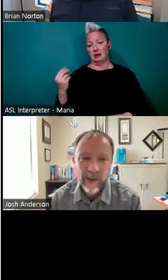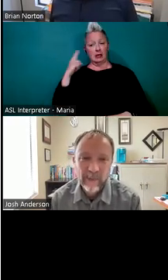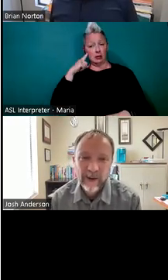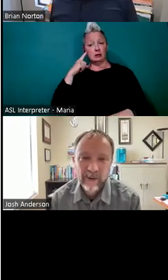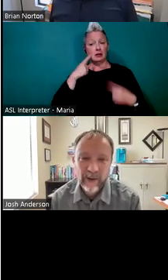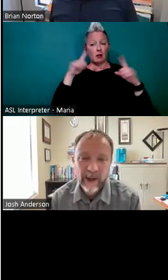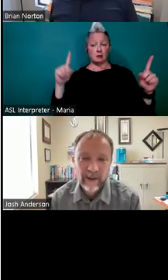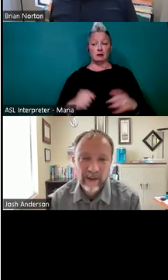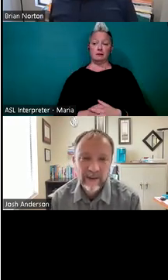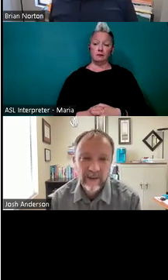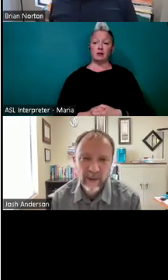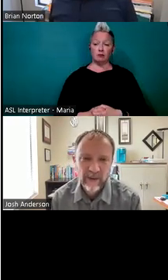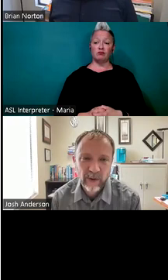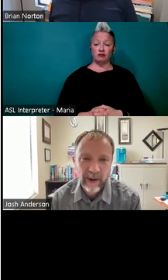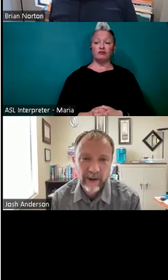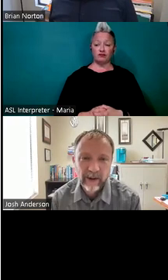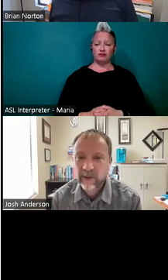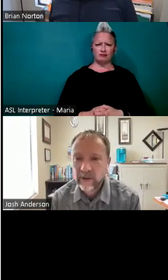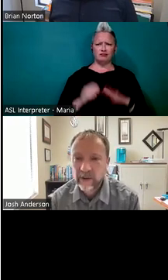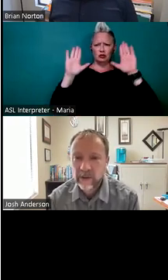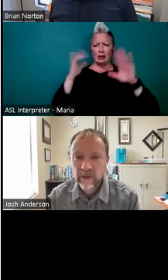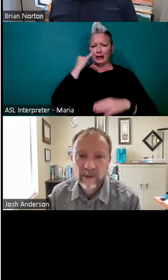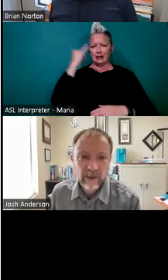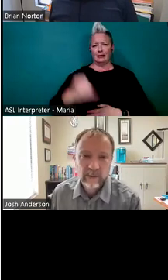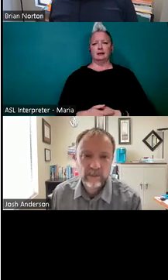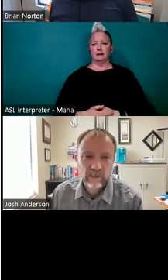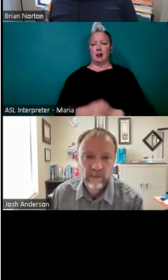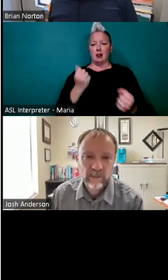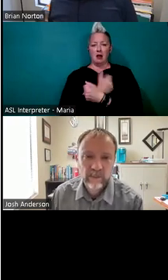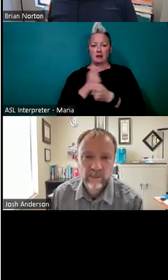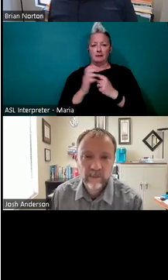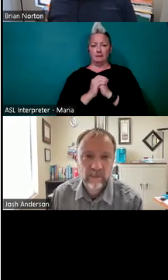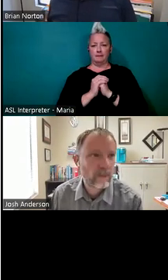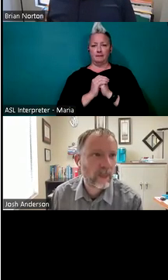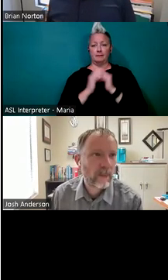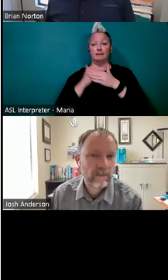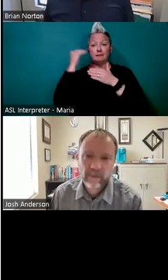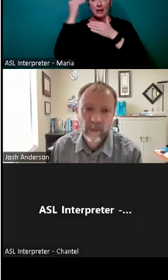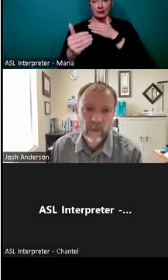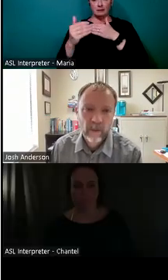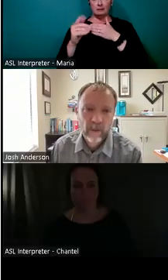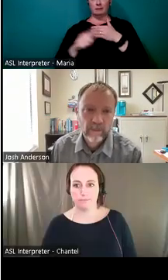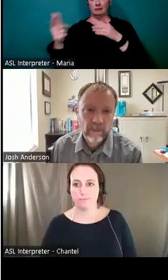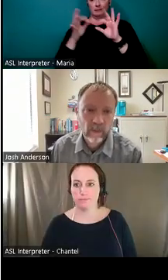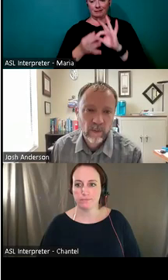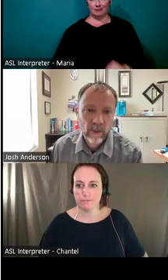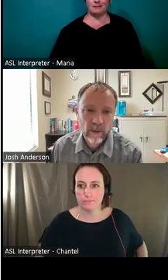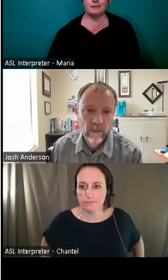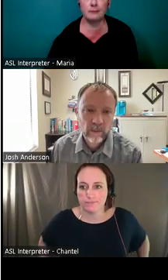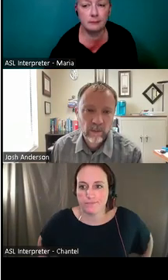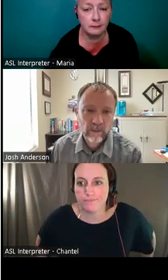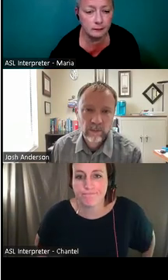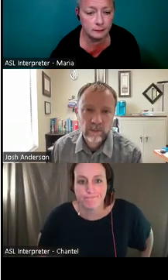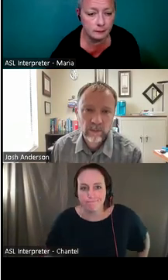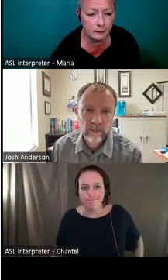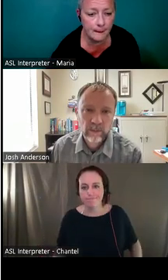announcement's happening. So yeah, lots of, lots of great ideas. Love it. All right. Next one, garden center. Um, so